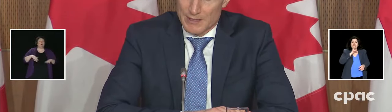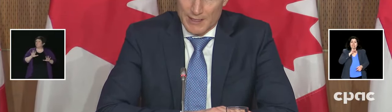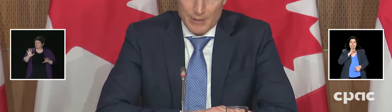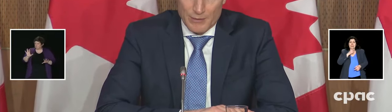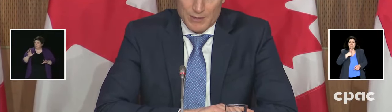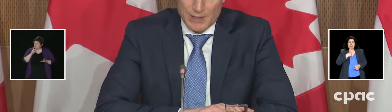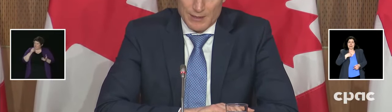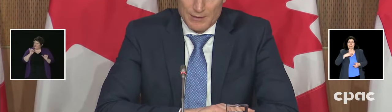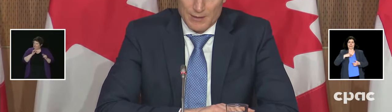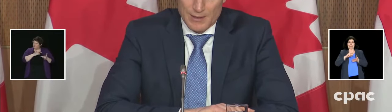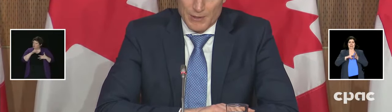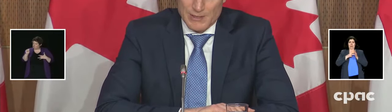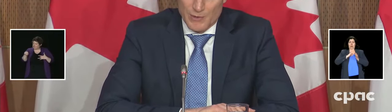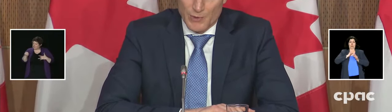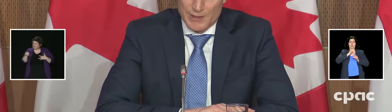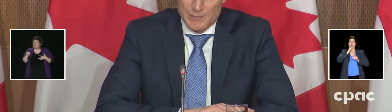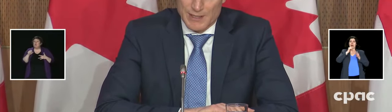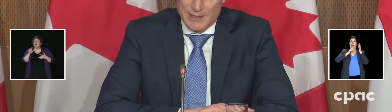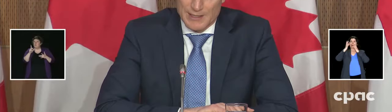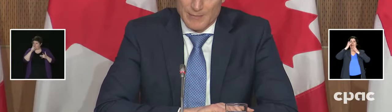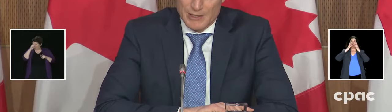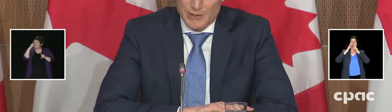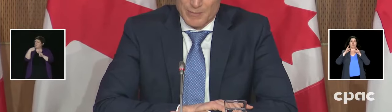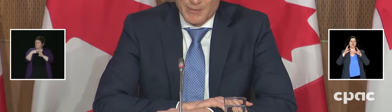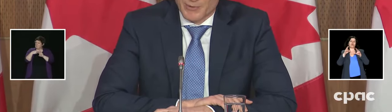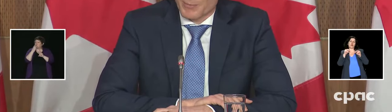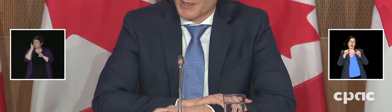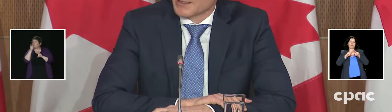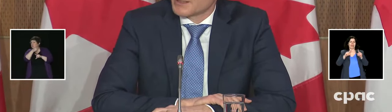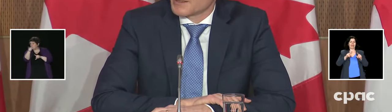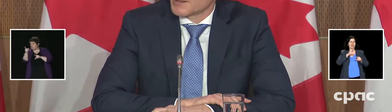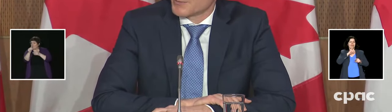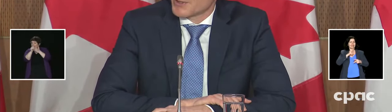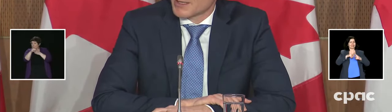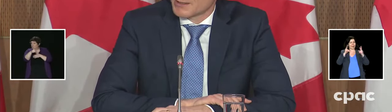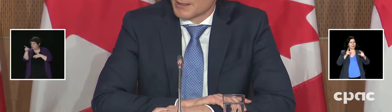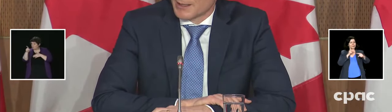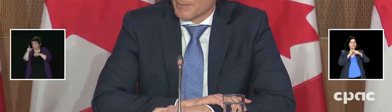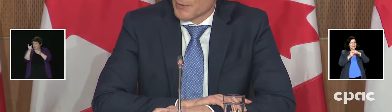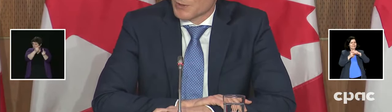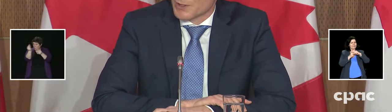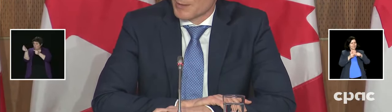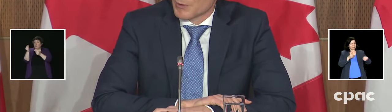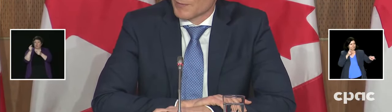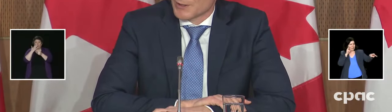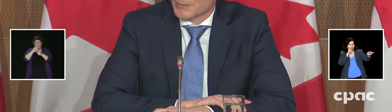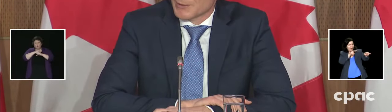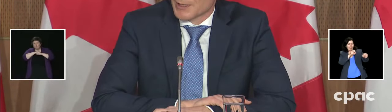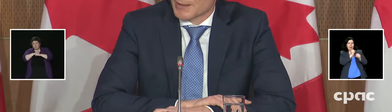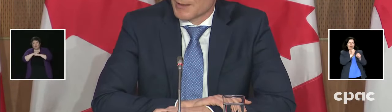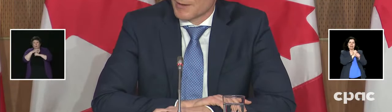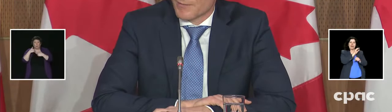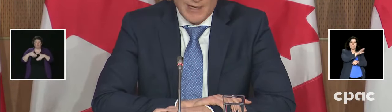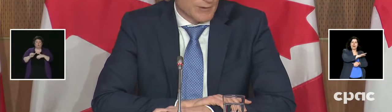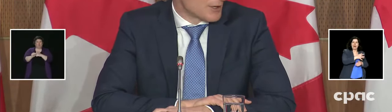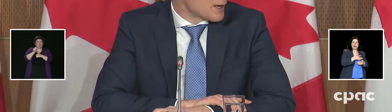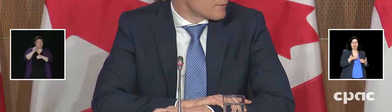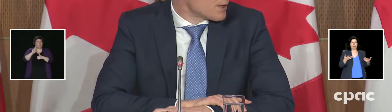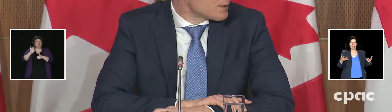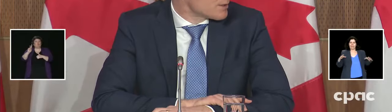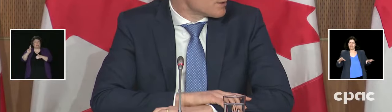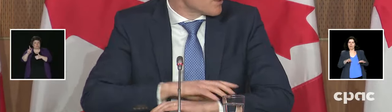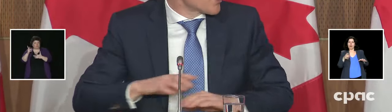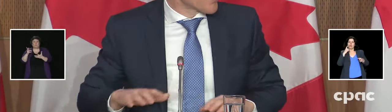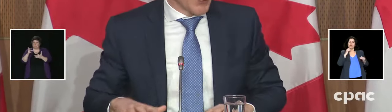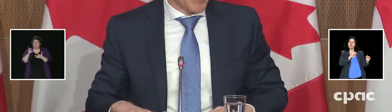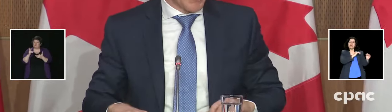optimistic about some of the work that's being done to make sure that people are protected and that they're protecting those that are most vulnerable. Valerie or